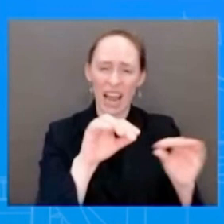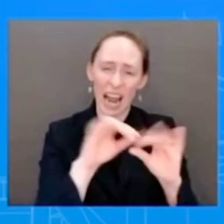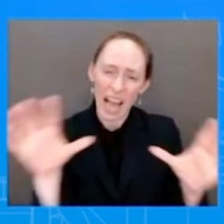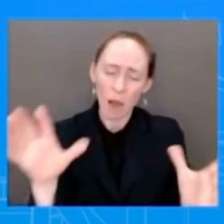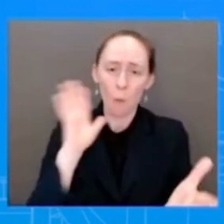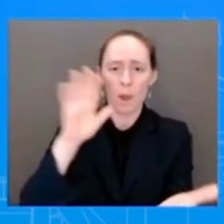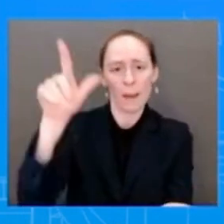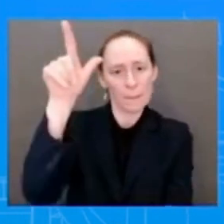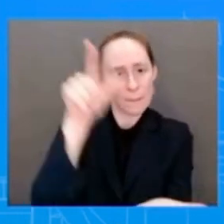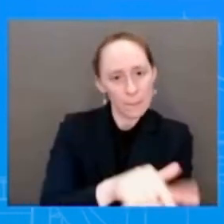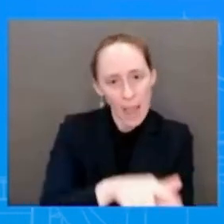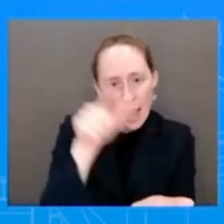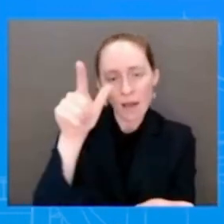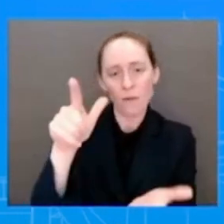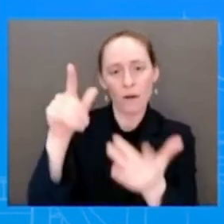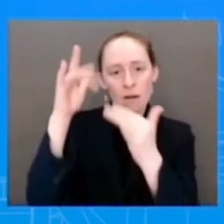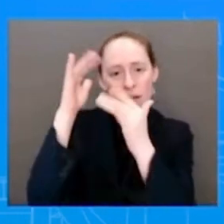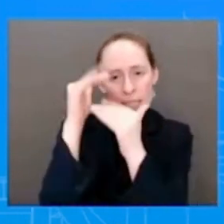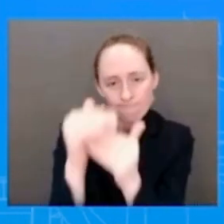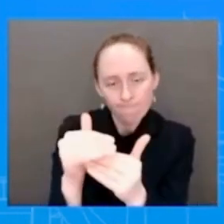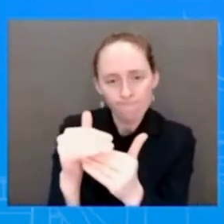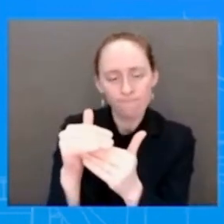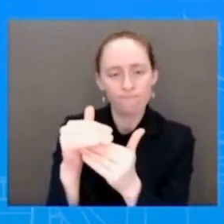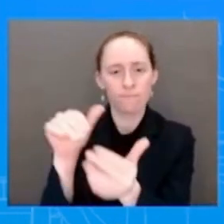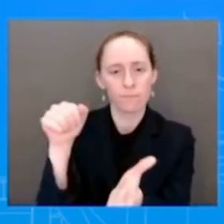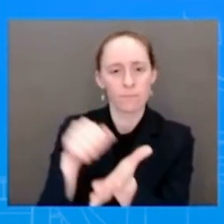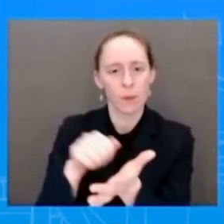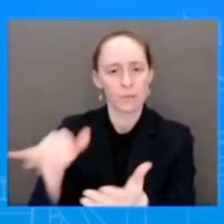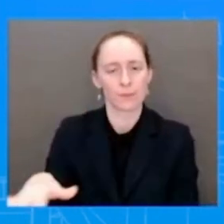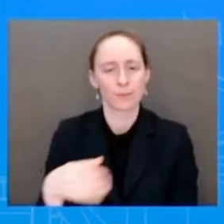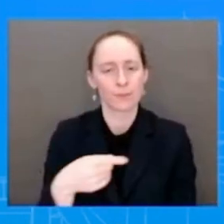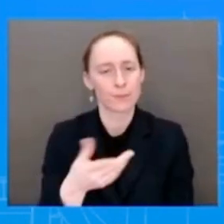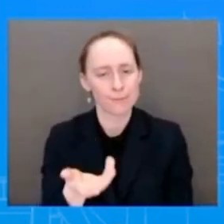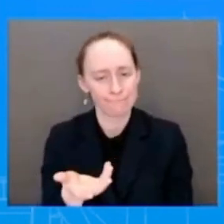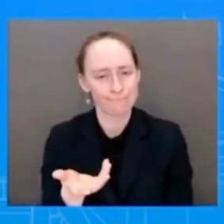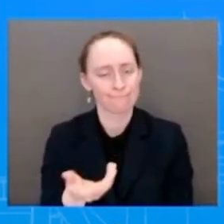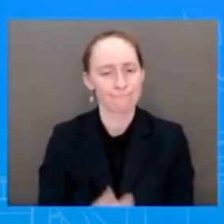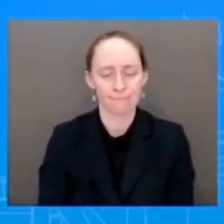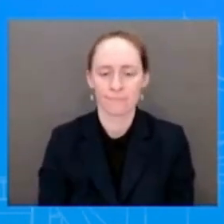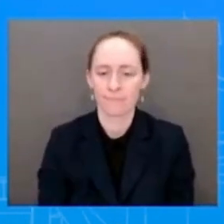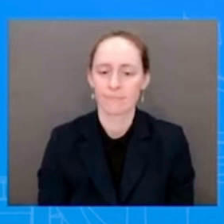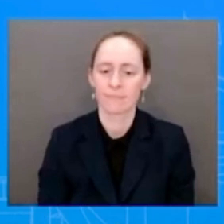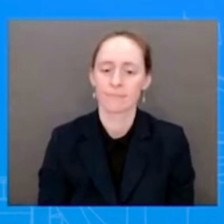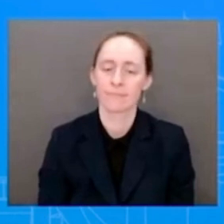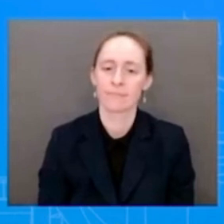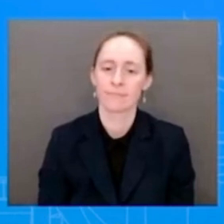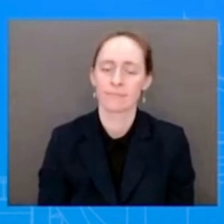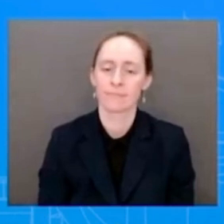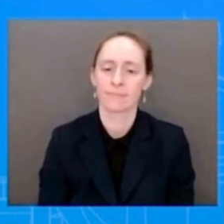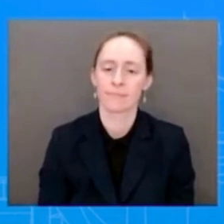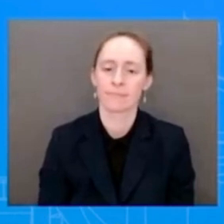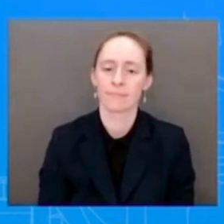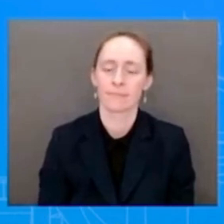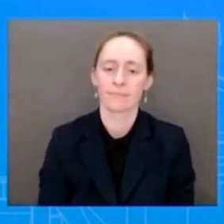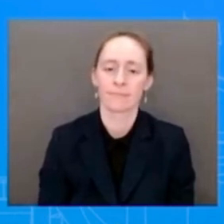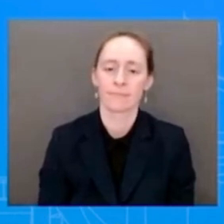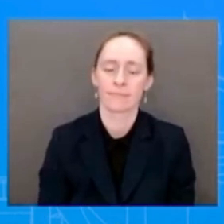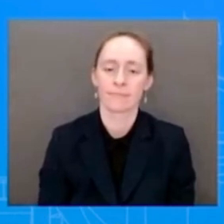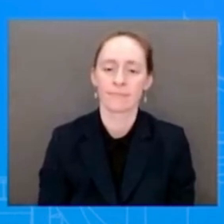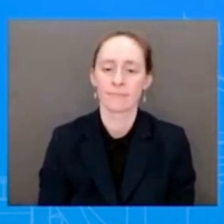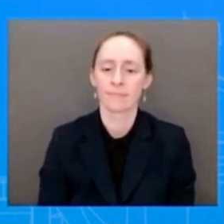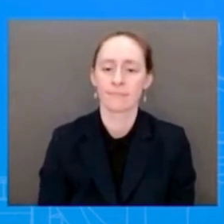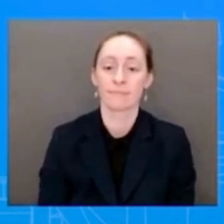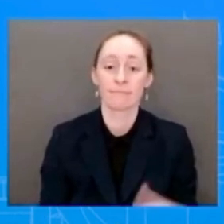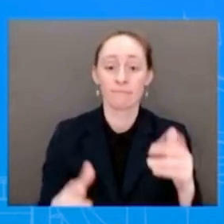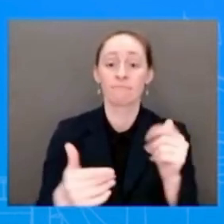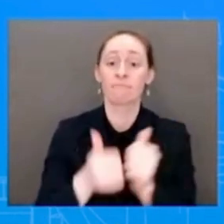And, you know, this summer, a number of them did not vote for the Right to Contraception Act, which would both protect and expand